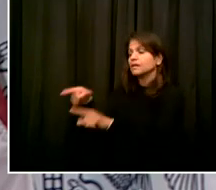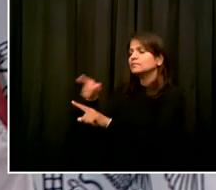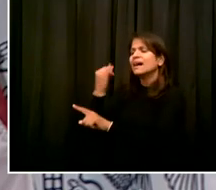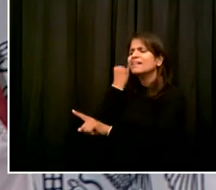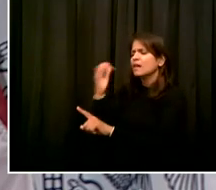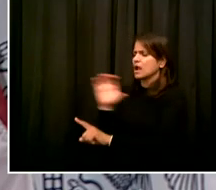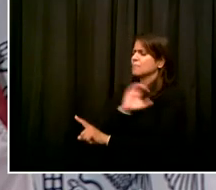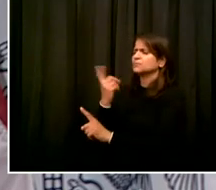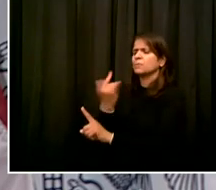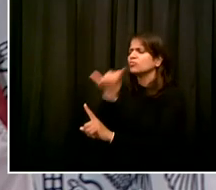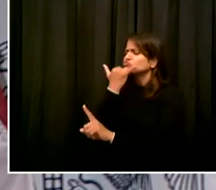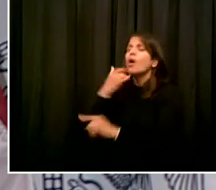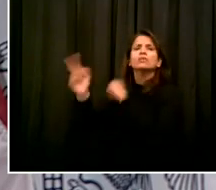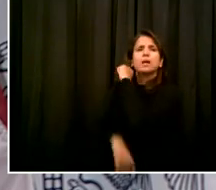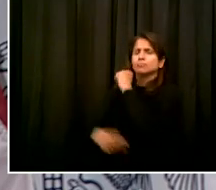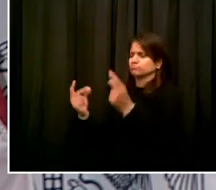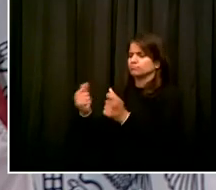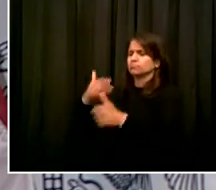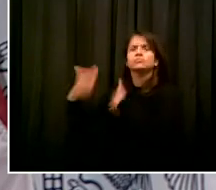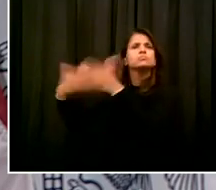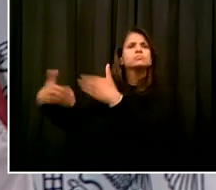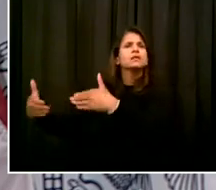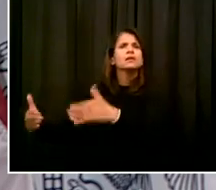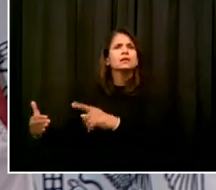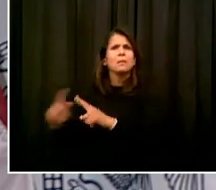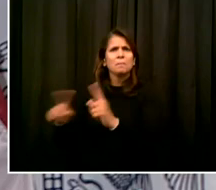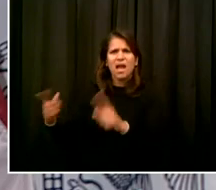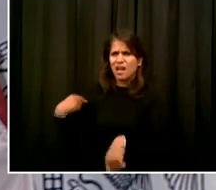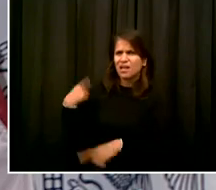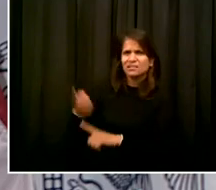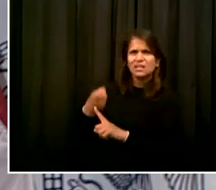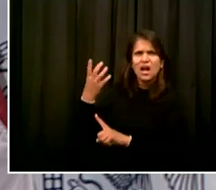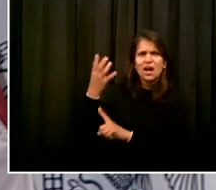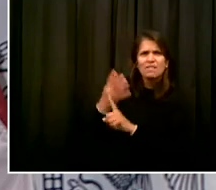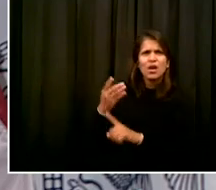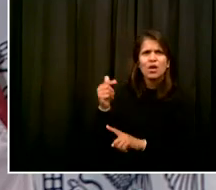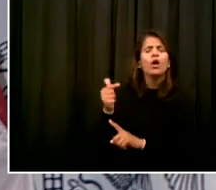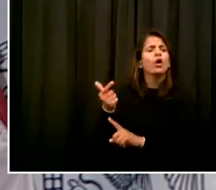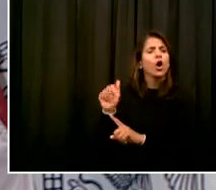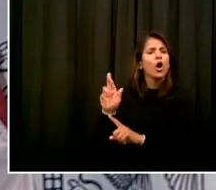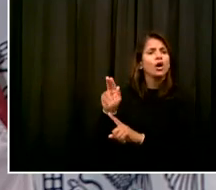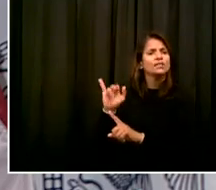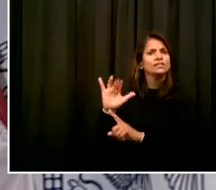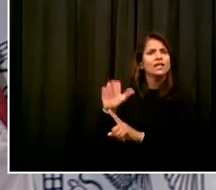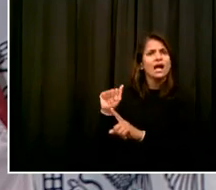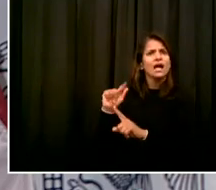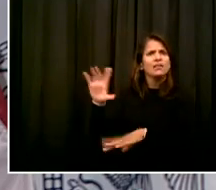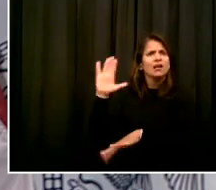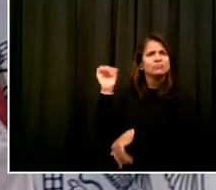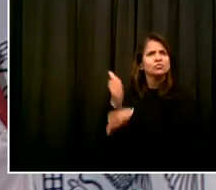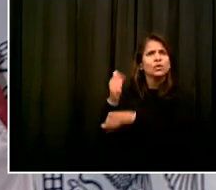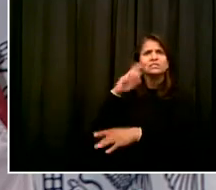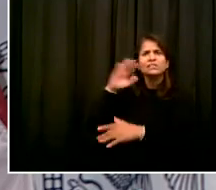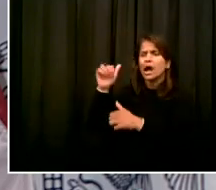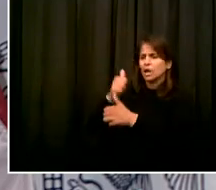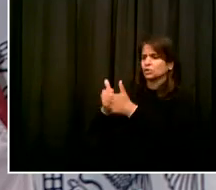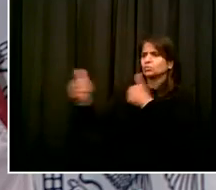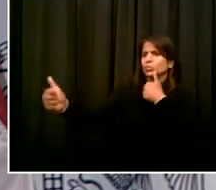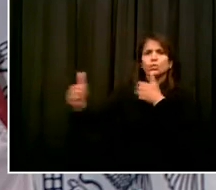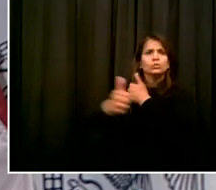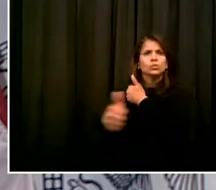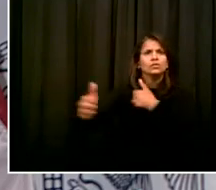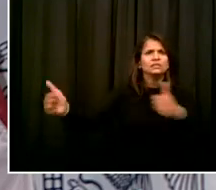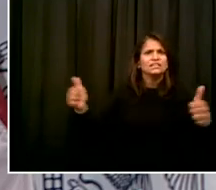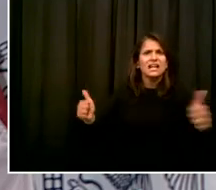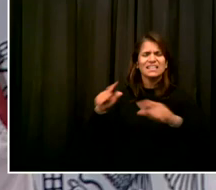put on modified duty after assaulted a New Yorker while enforcing social distancing. I was on the Lower East Side. What is happening